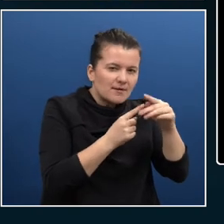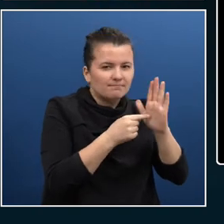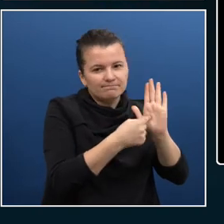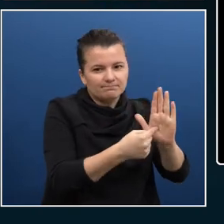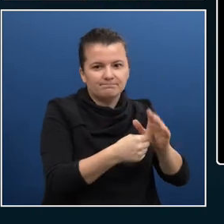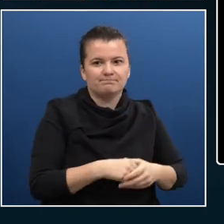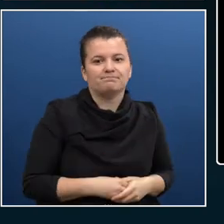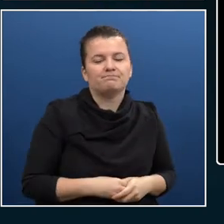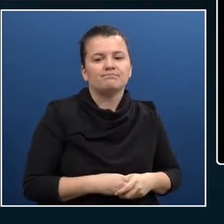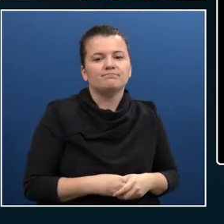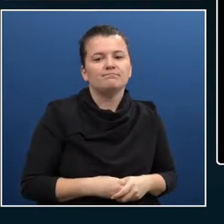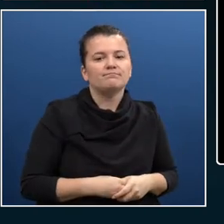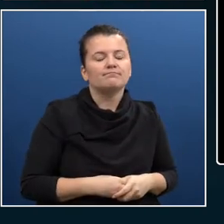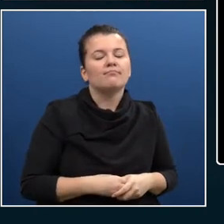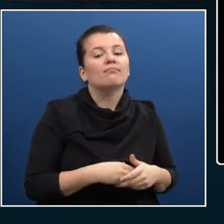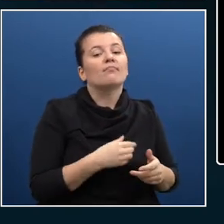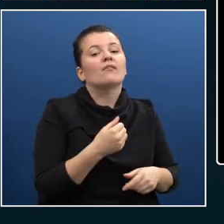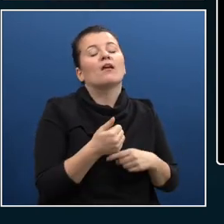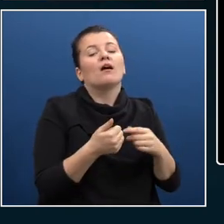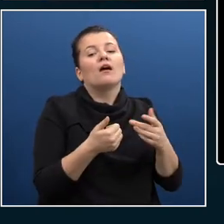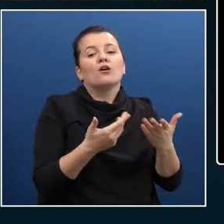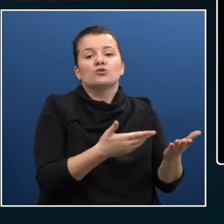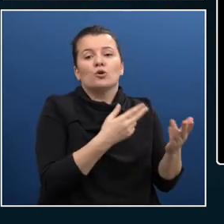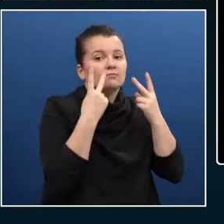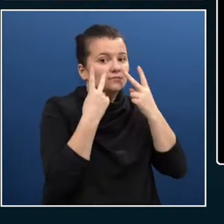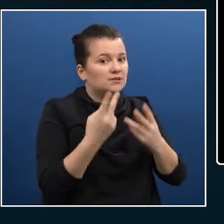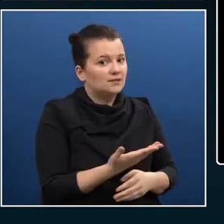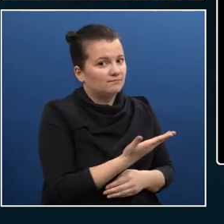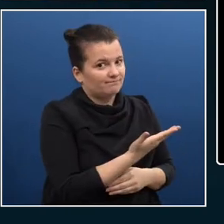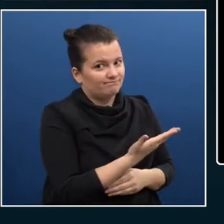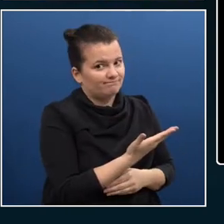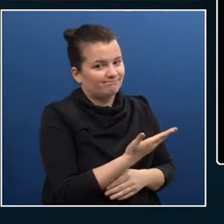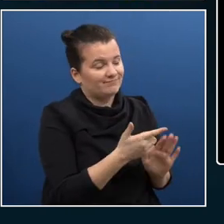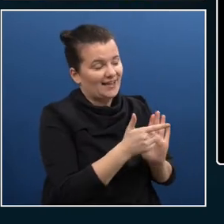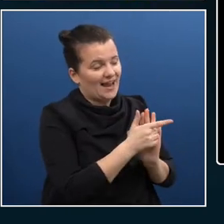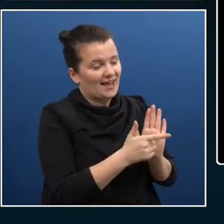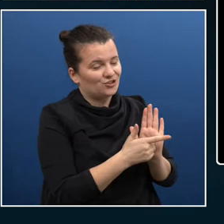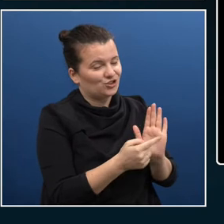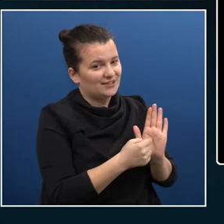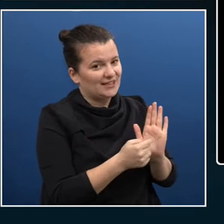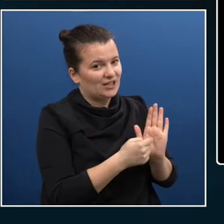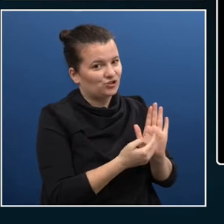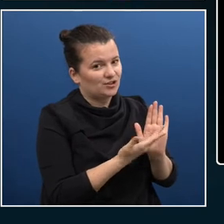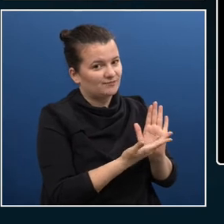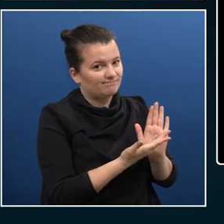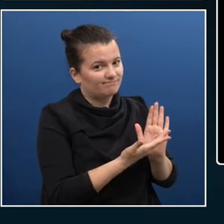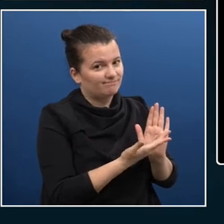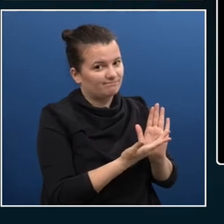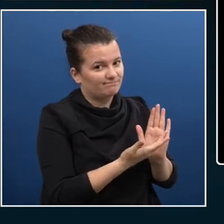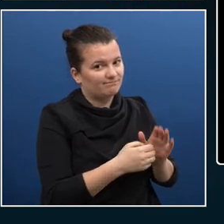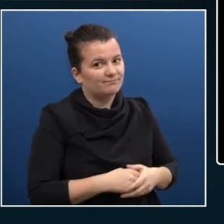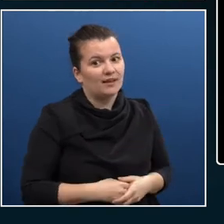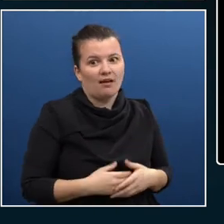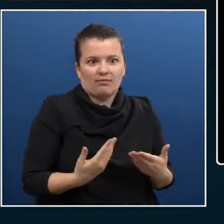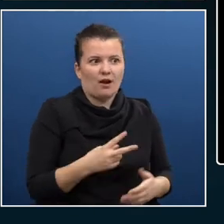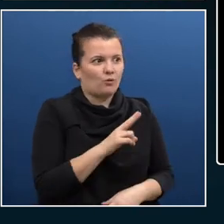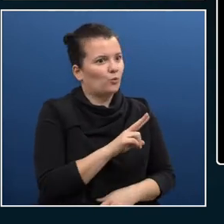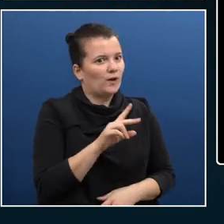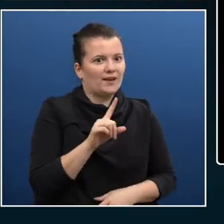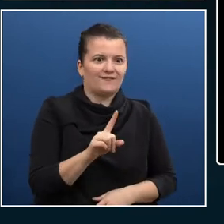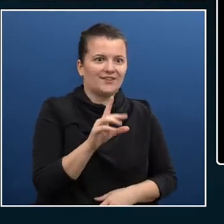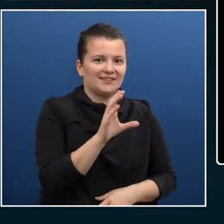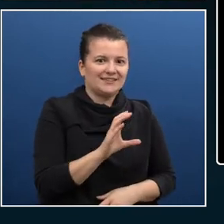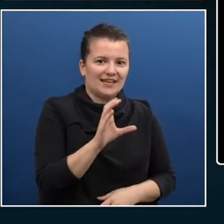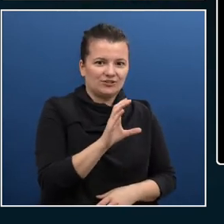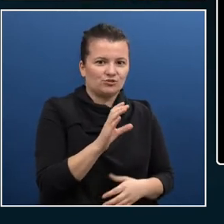of all, a stick legislation. And we have the U.S. 21st Century Integrated Digital